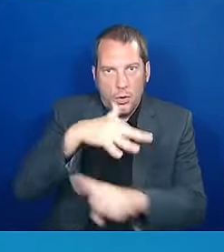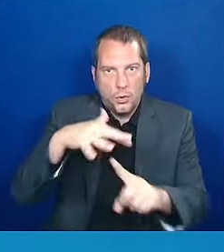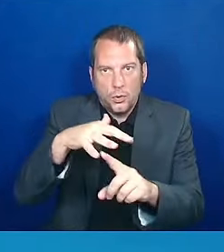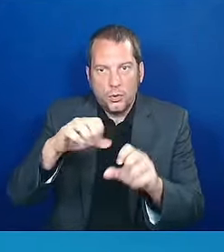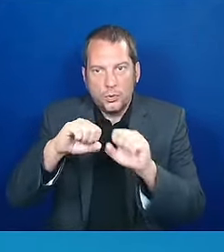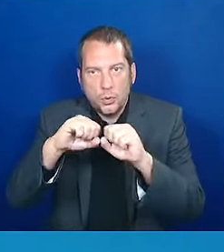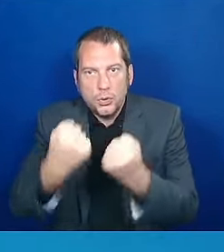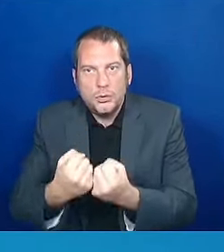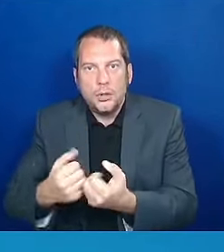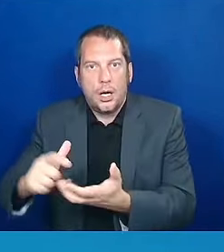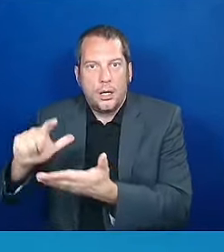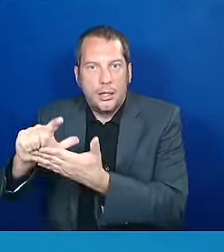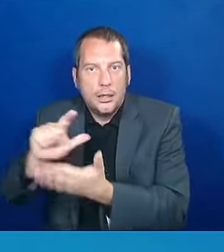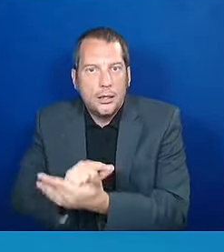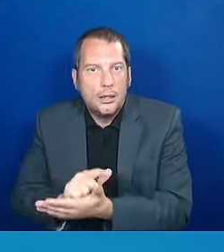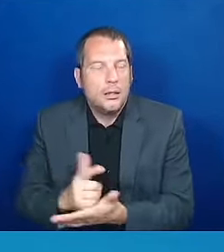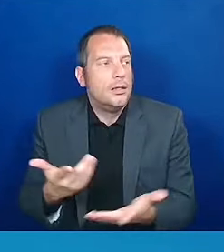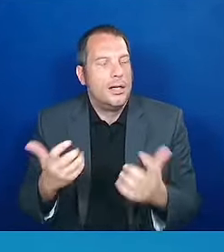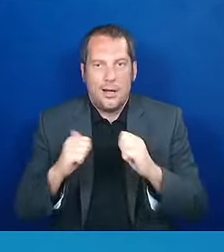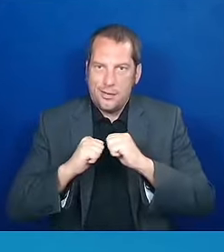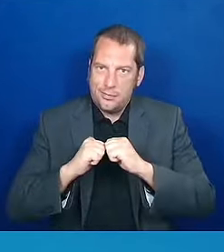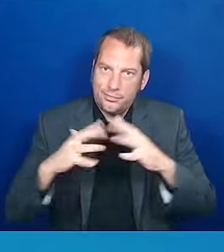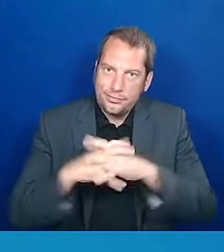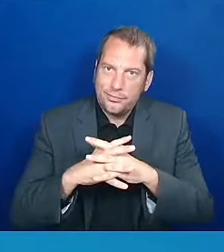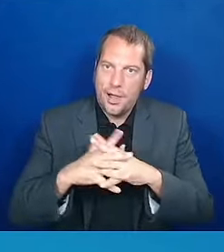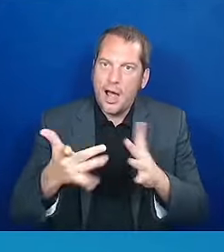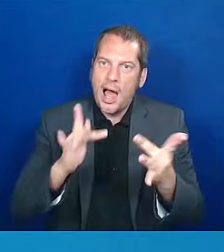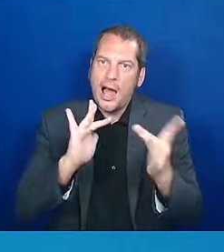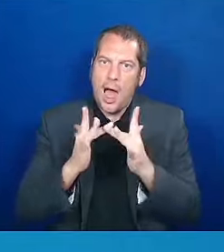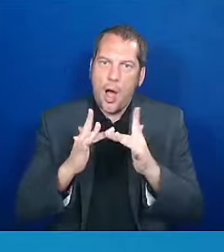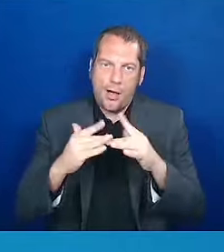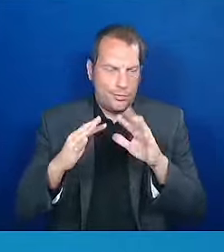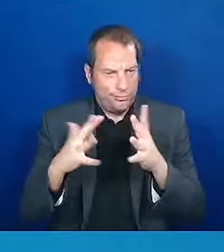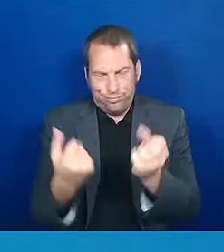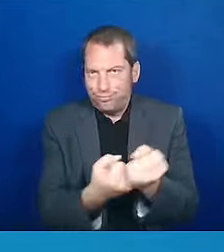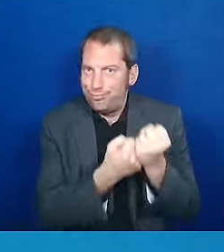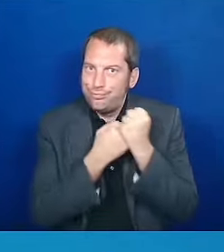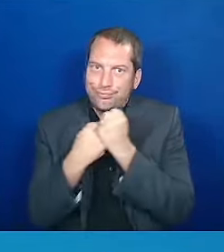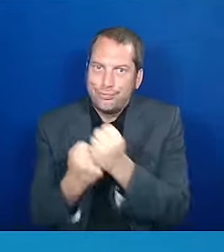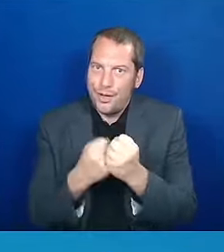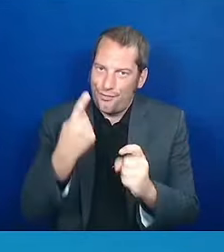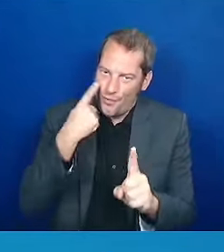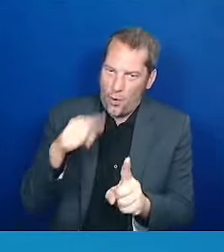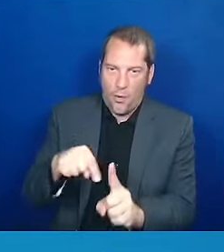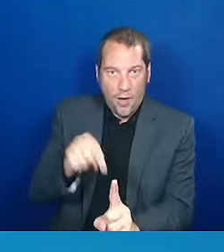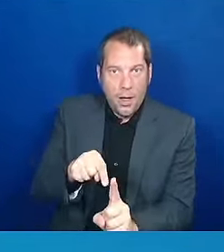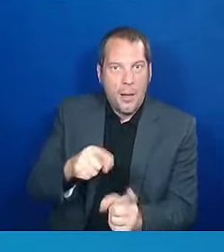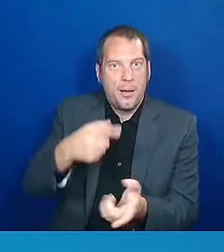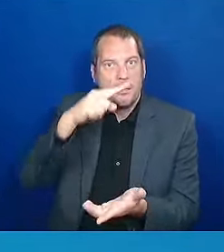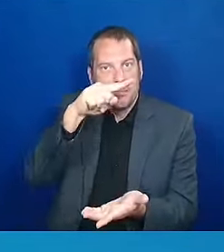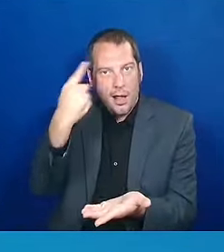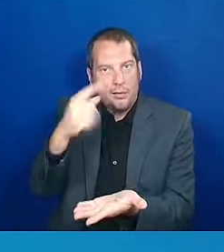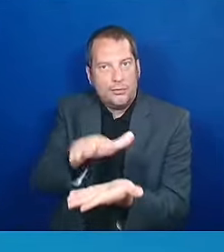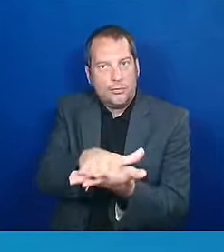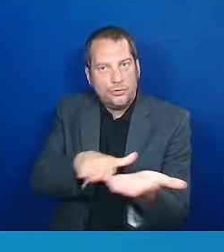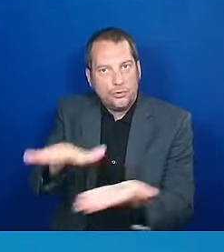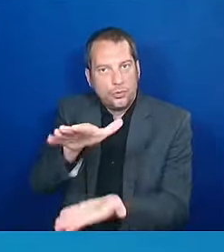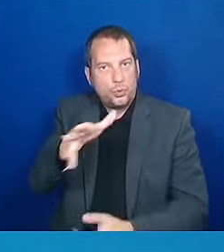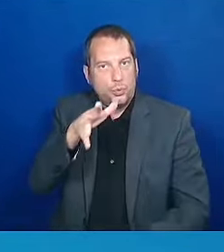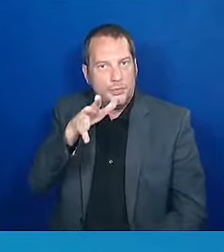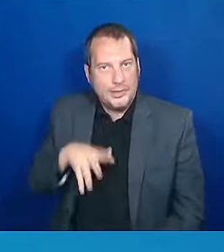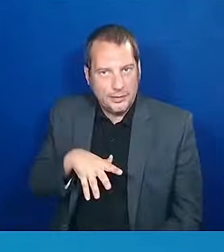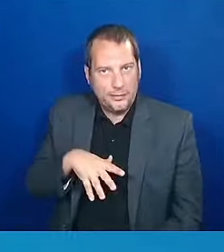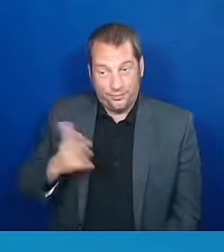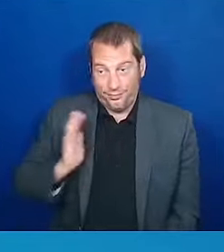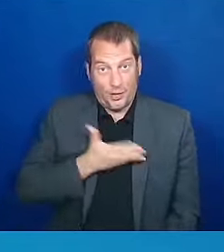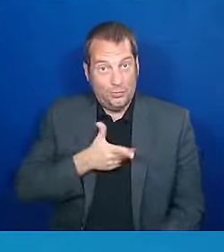for black college women. Our sisterhood was also founded, as we know, in the face